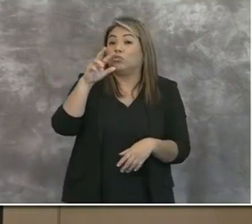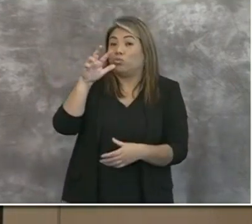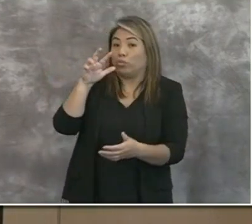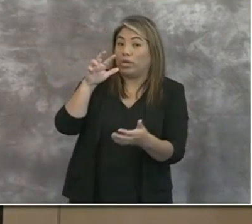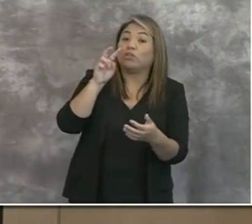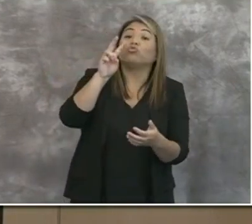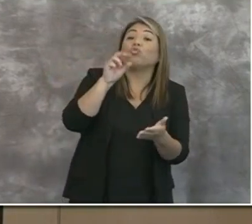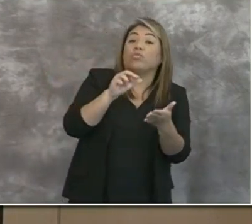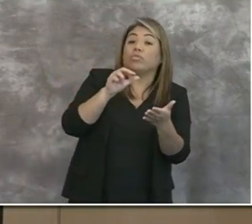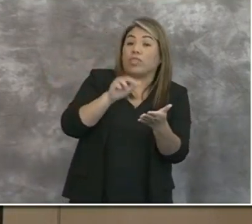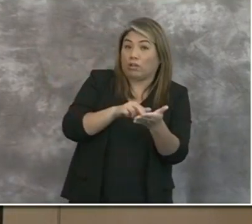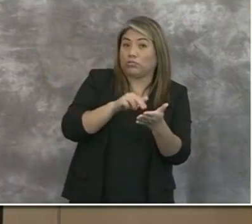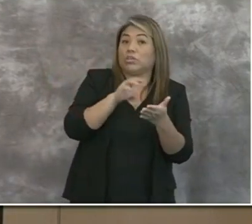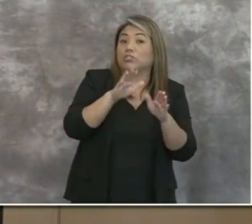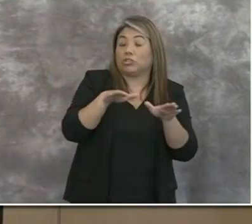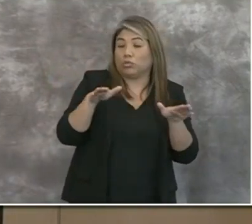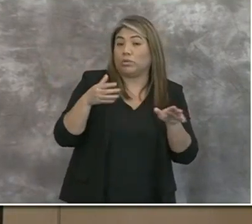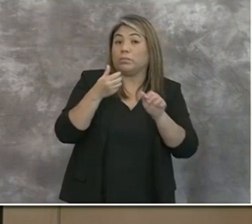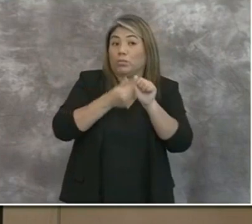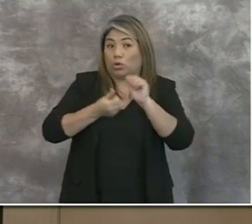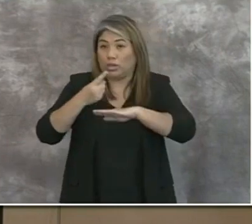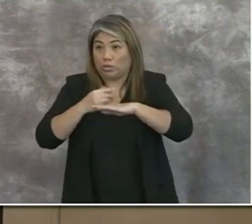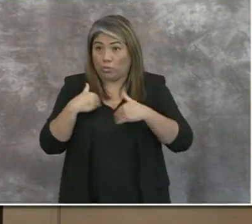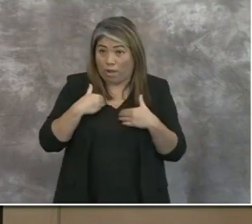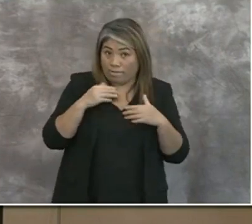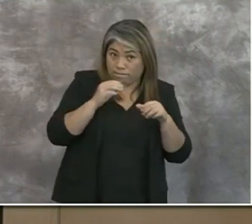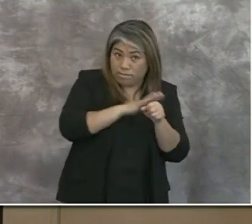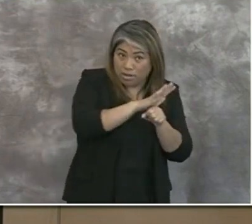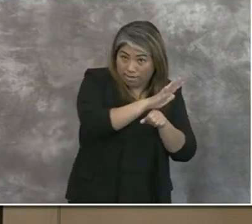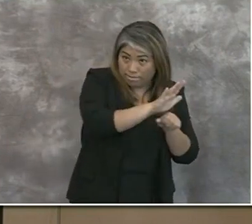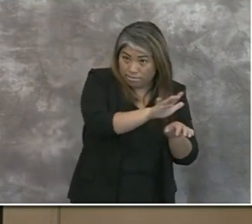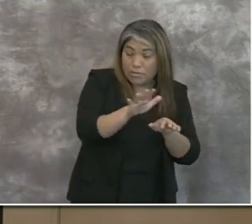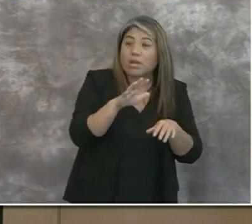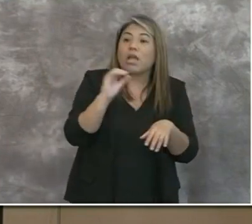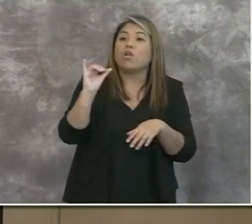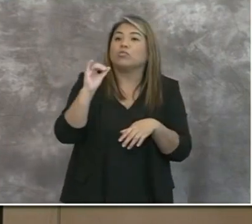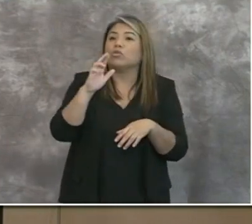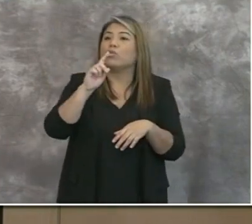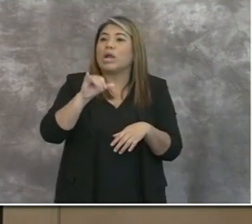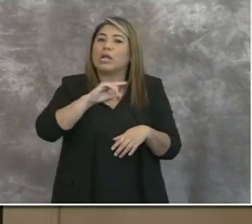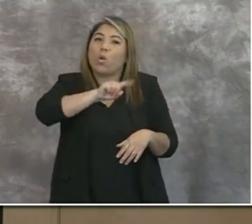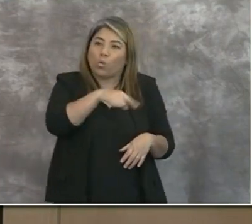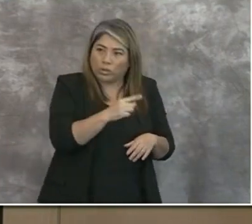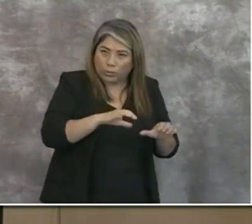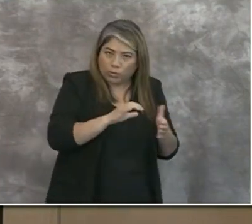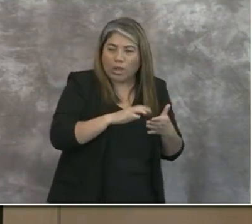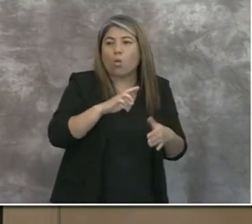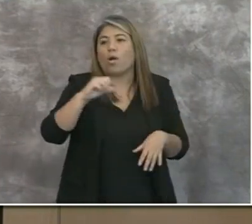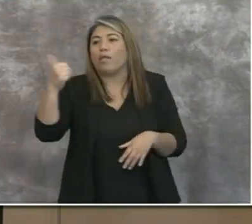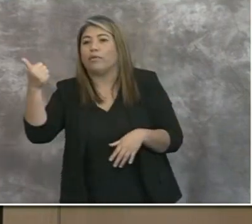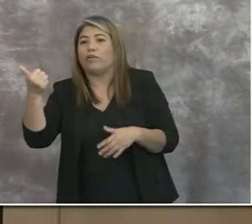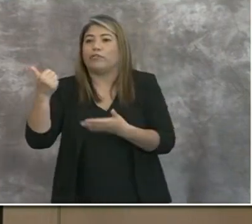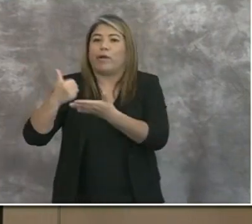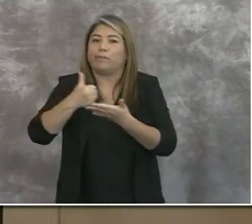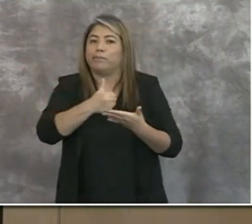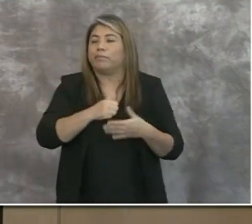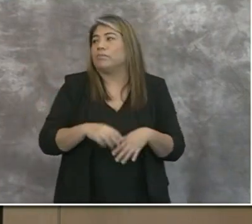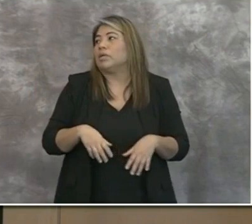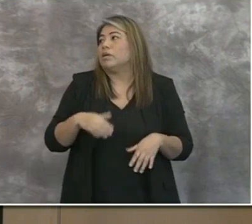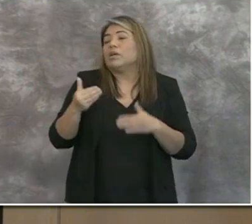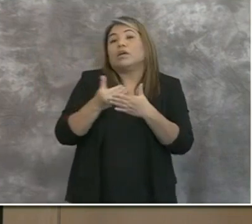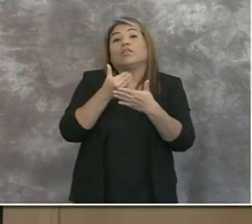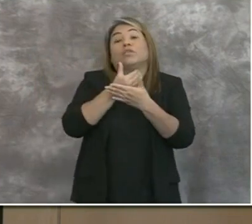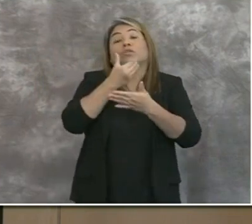have the testing capacity now, and will all of those tests be done internally by Rady? The new launched